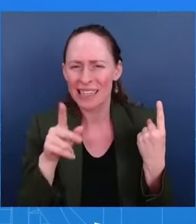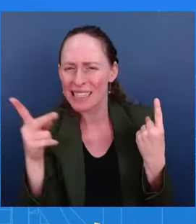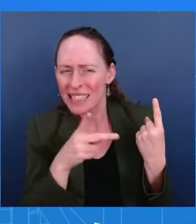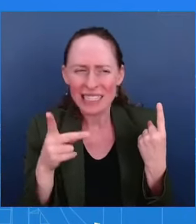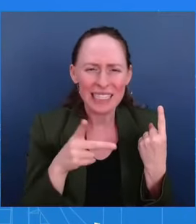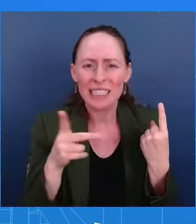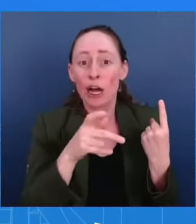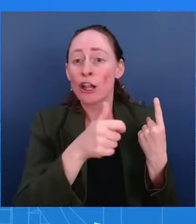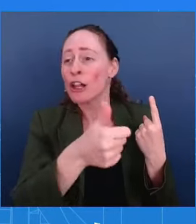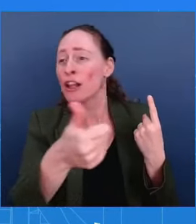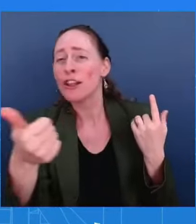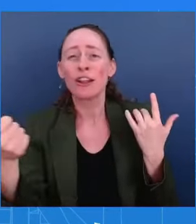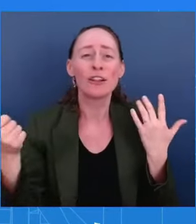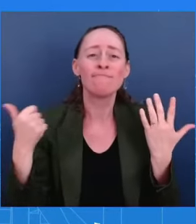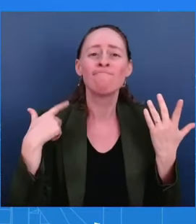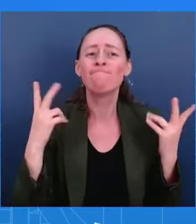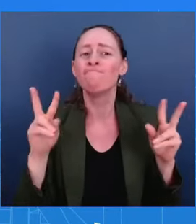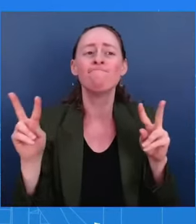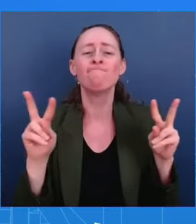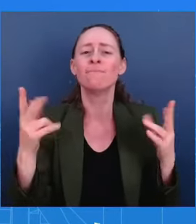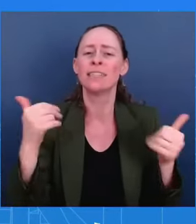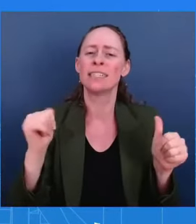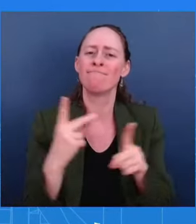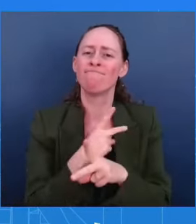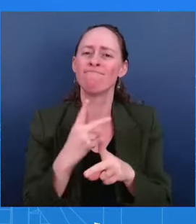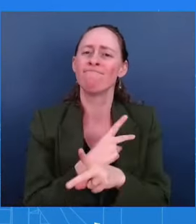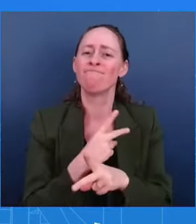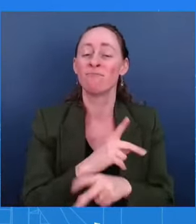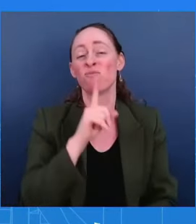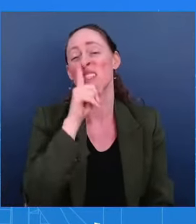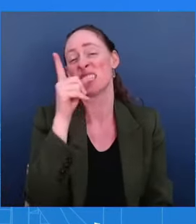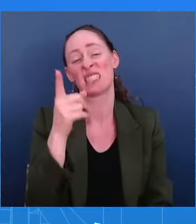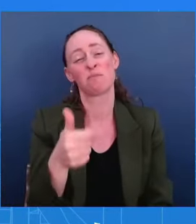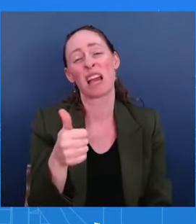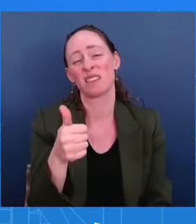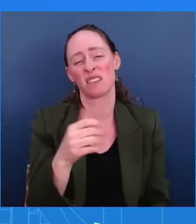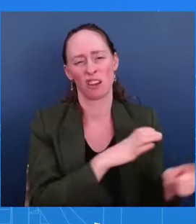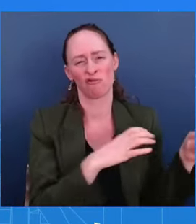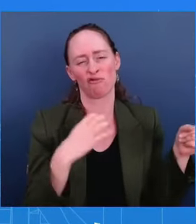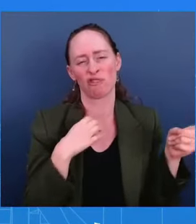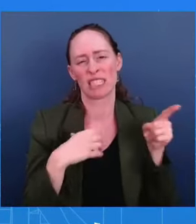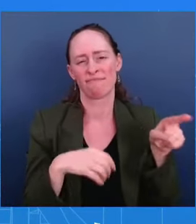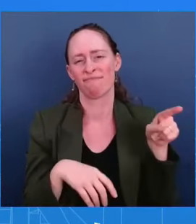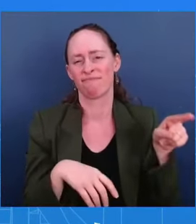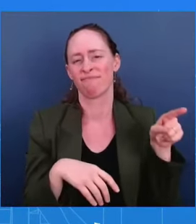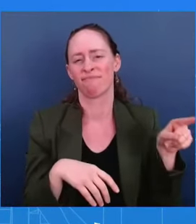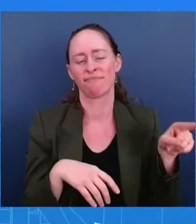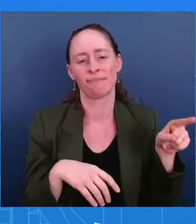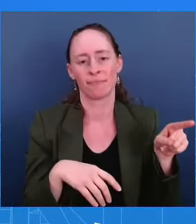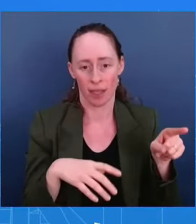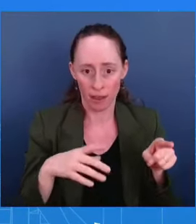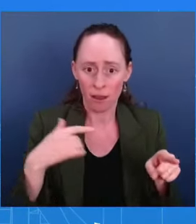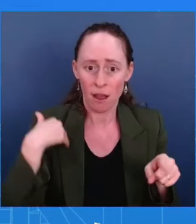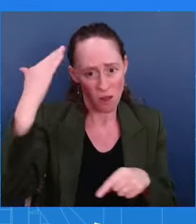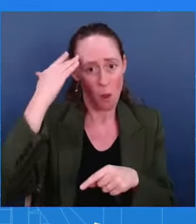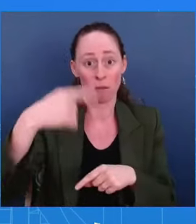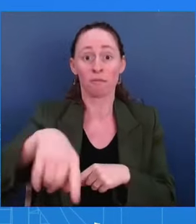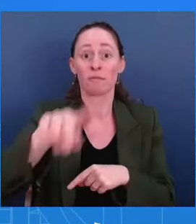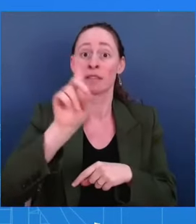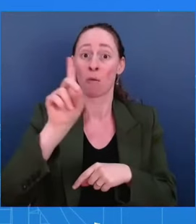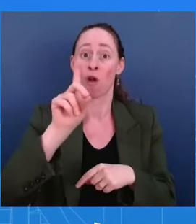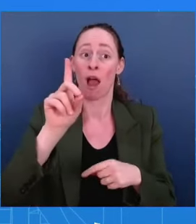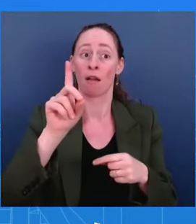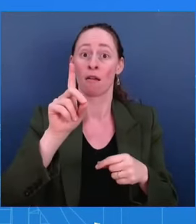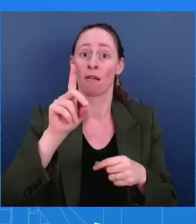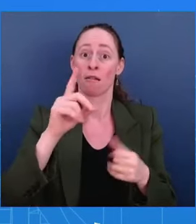have to get Congress to do the work. We know Congressional Democrats are ready to do the work. We need Congressional Republicans to join